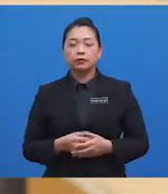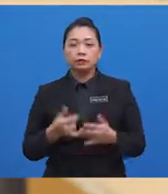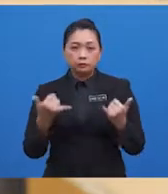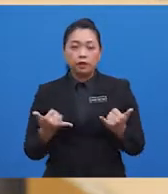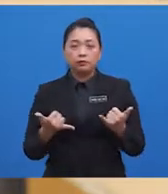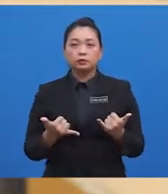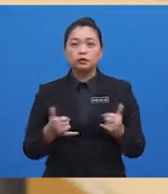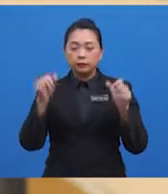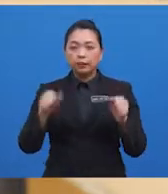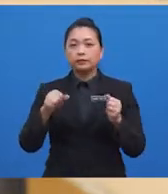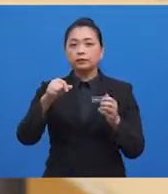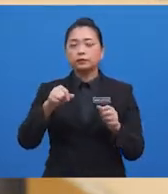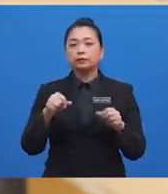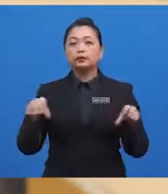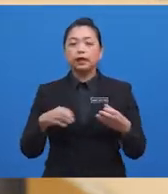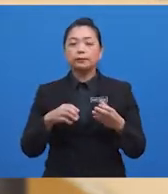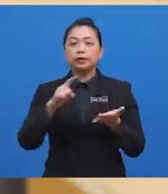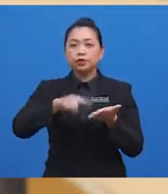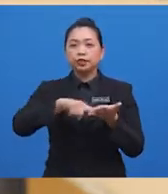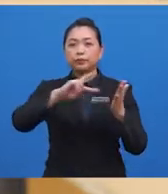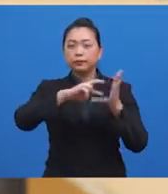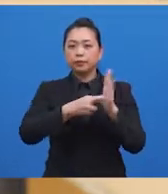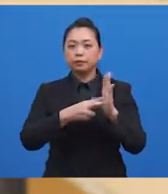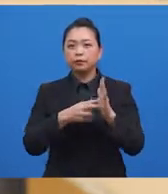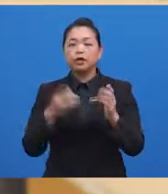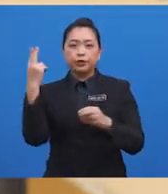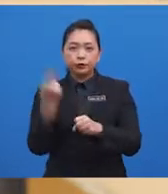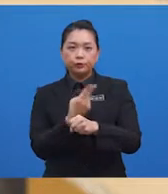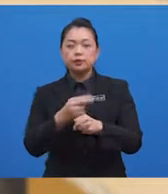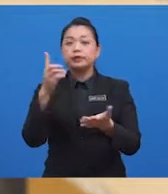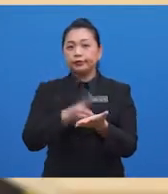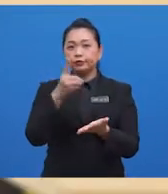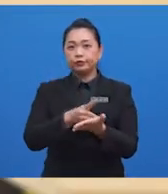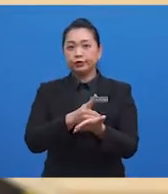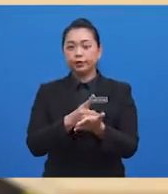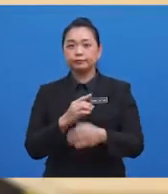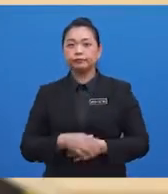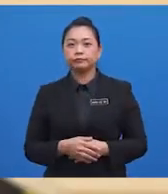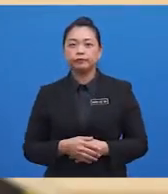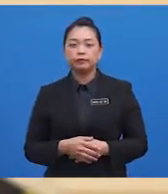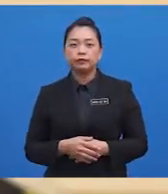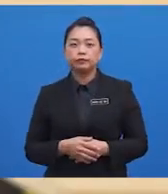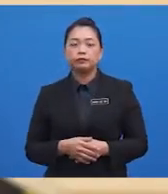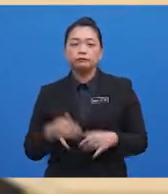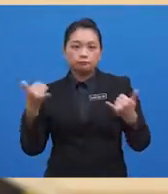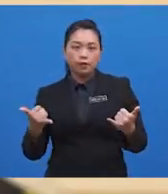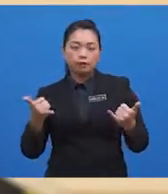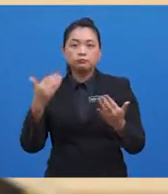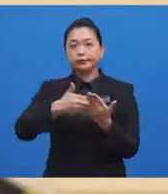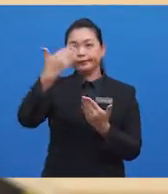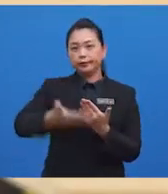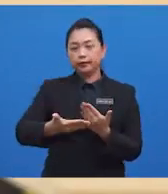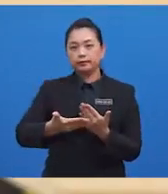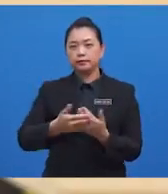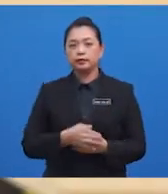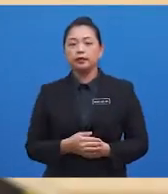could be done through checking for meanings with the dictionary from time to time. Now, the next text is an